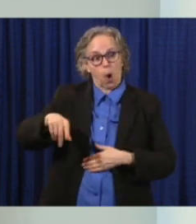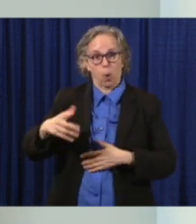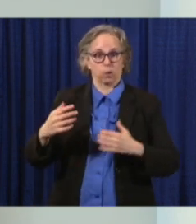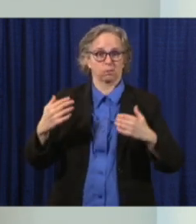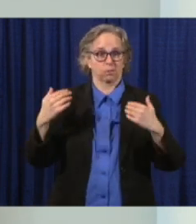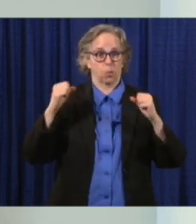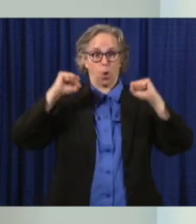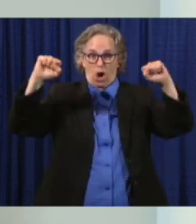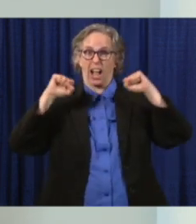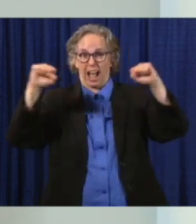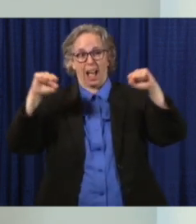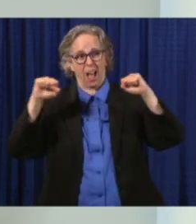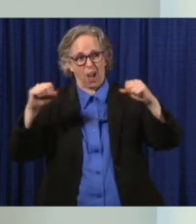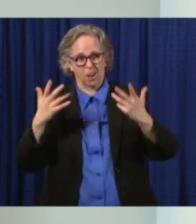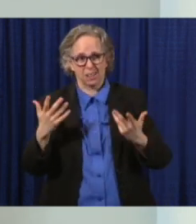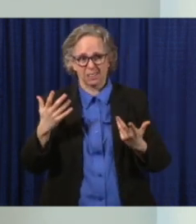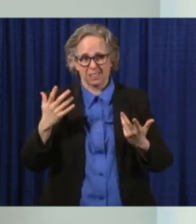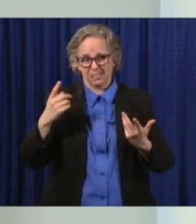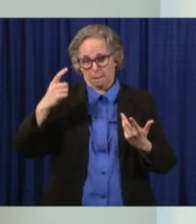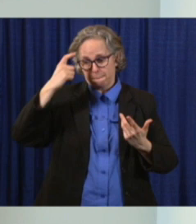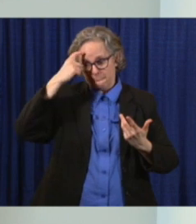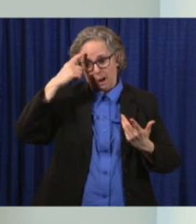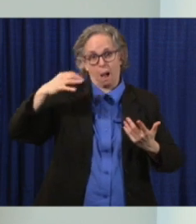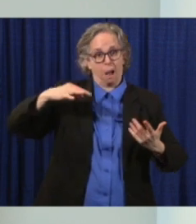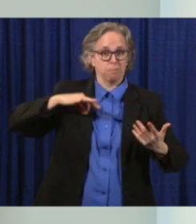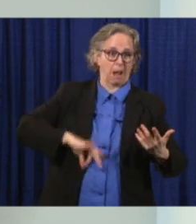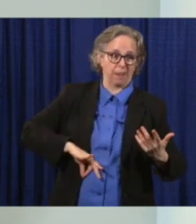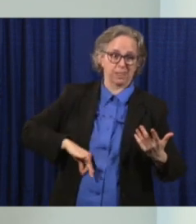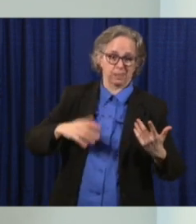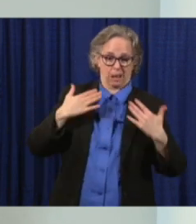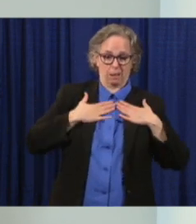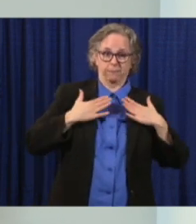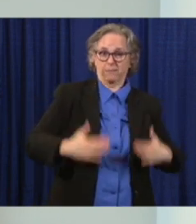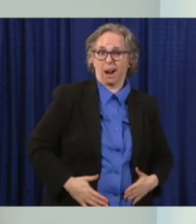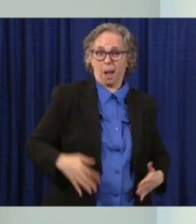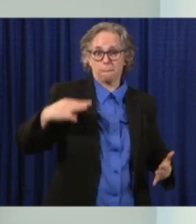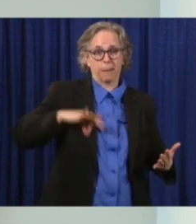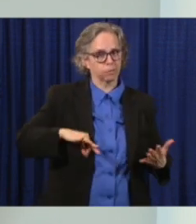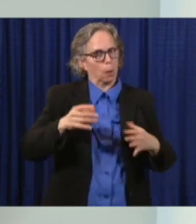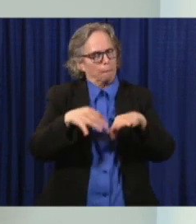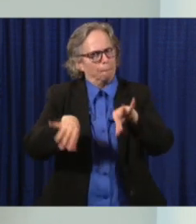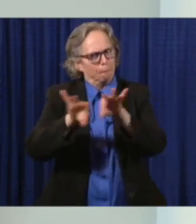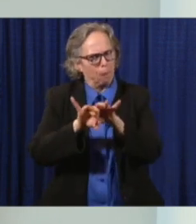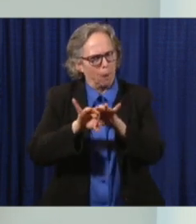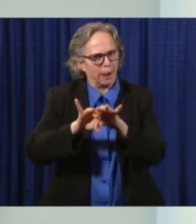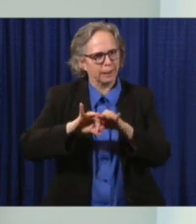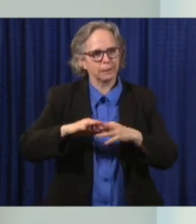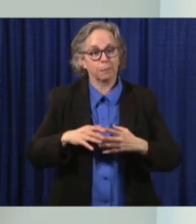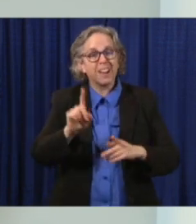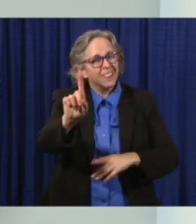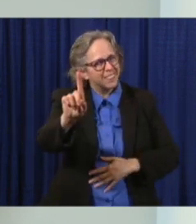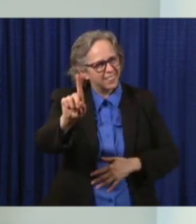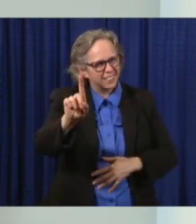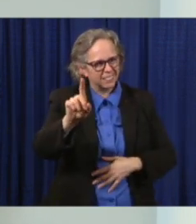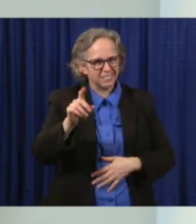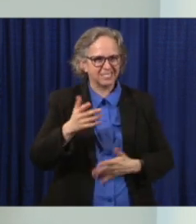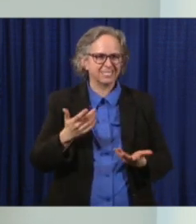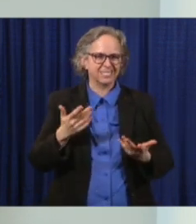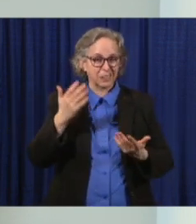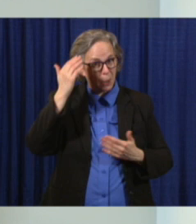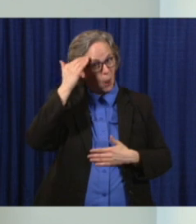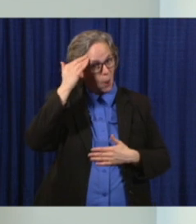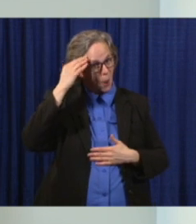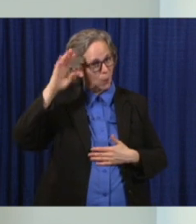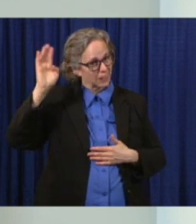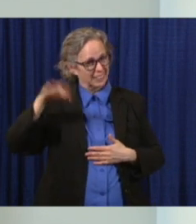both mental and physical benefits to people. But we also know that it's important, very important, that we